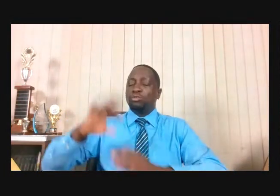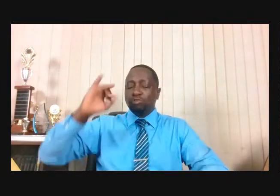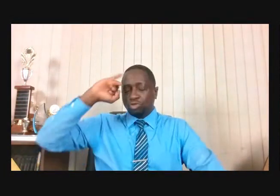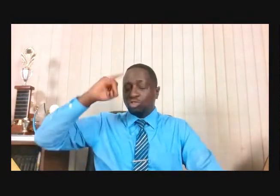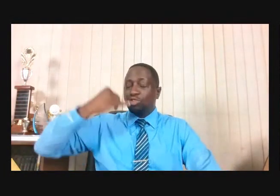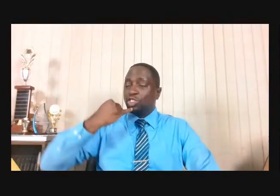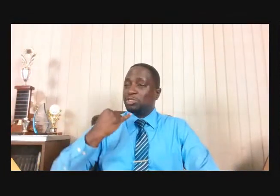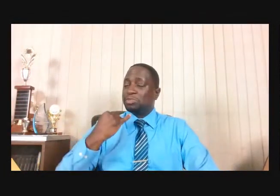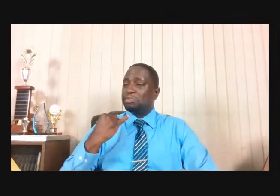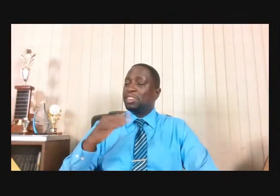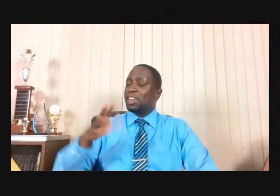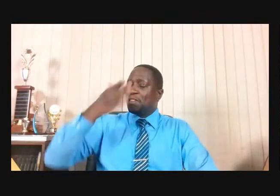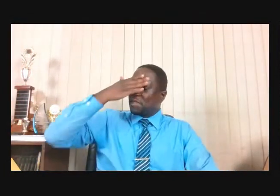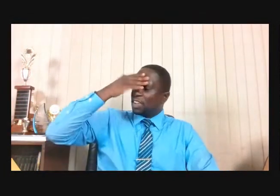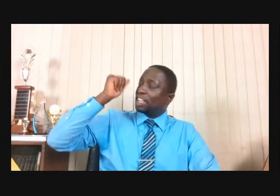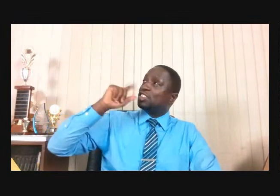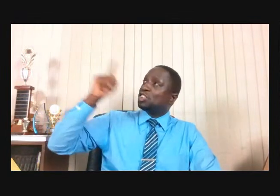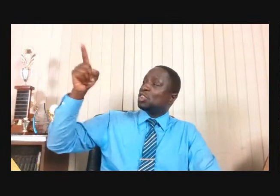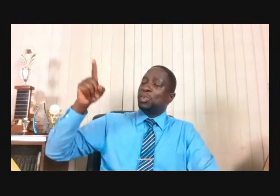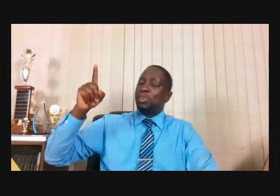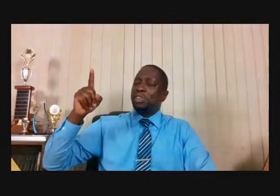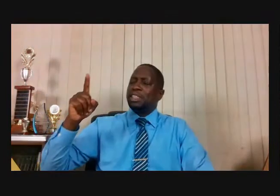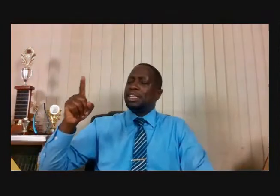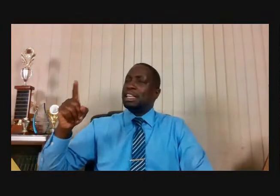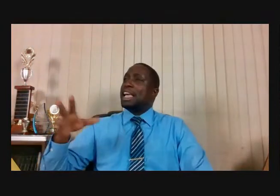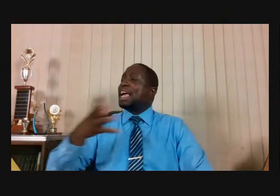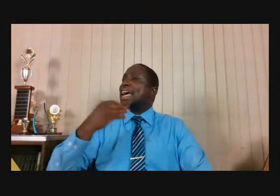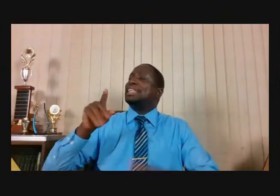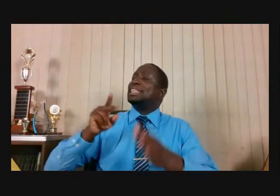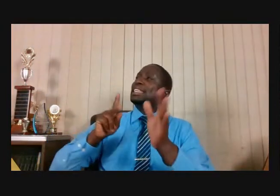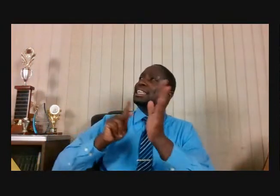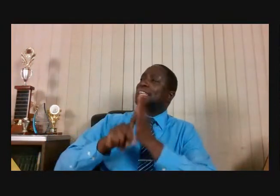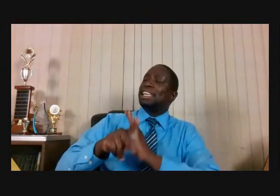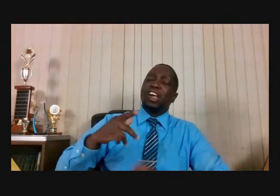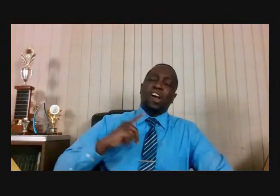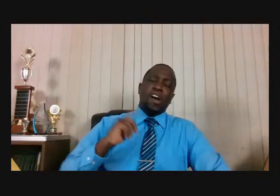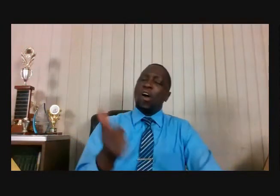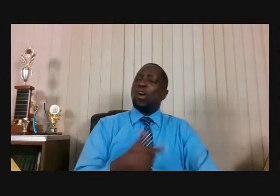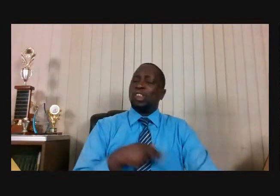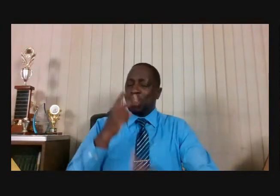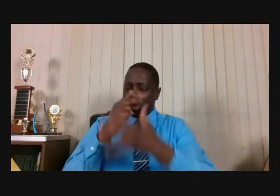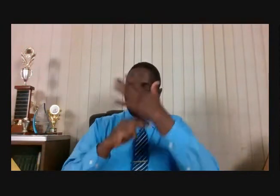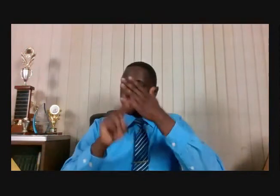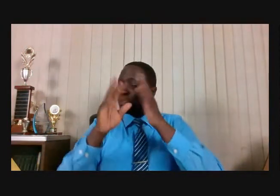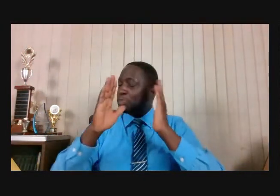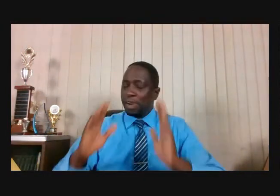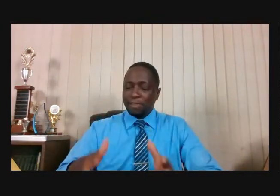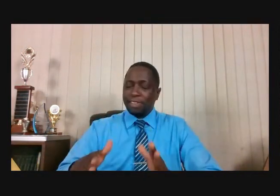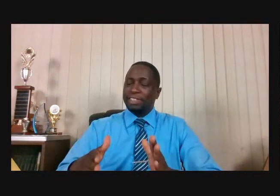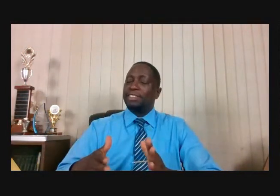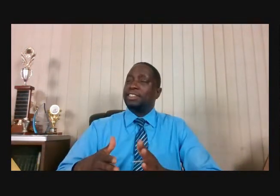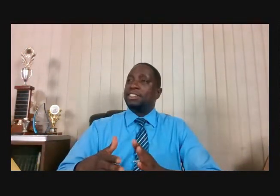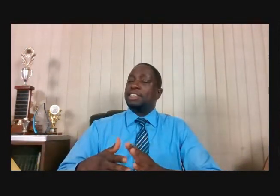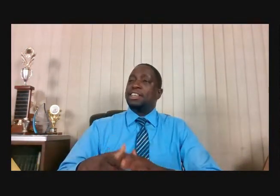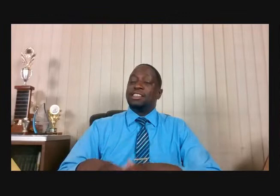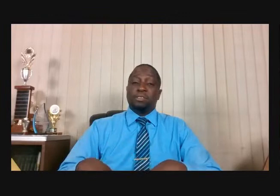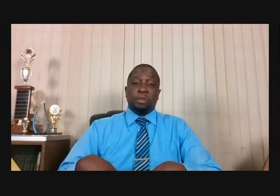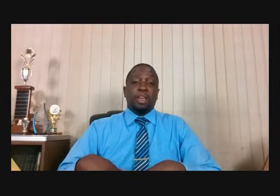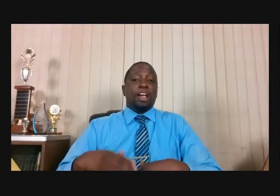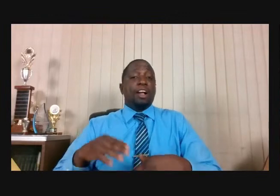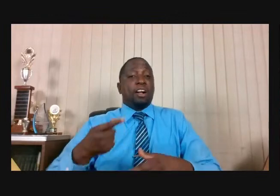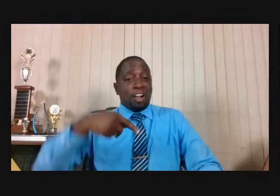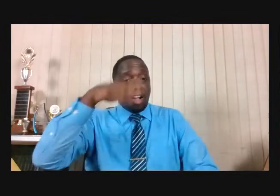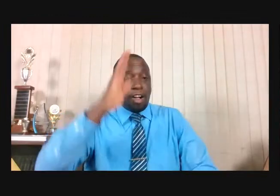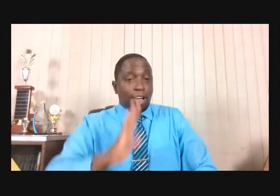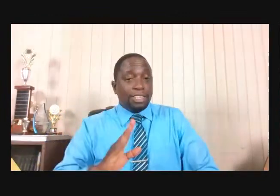covenant, thrown down thine altars, and slain thy prophets. God is allowing him to speak and to ear out